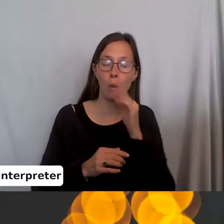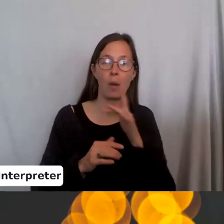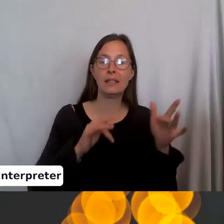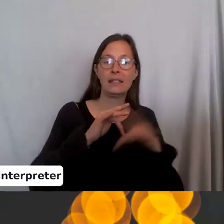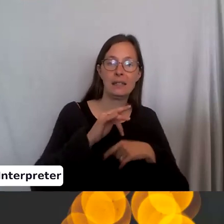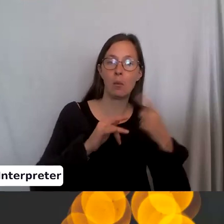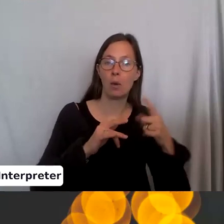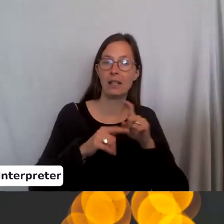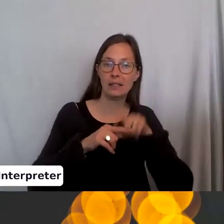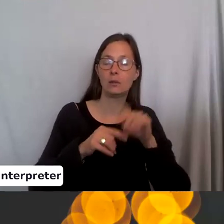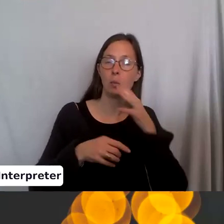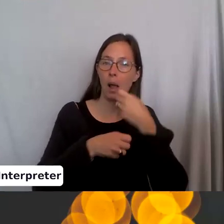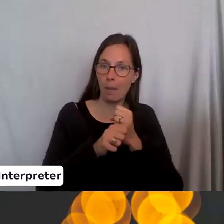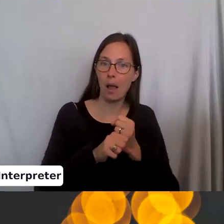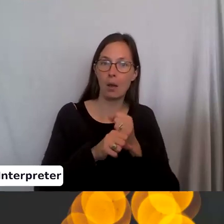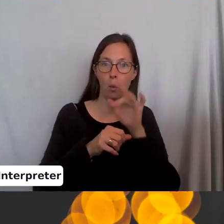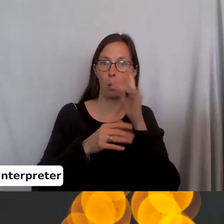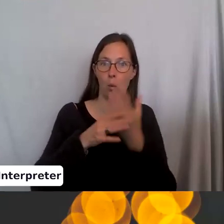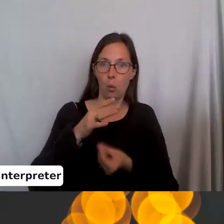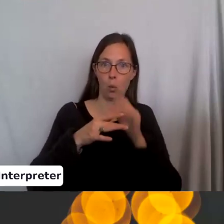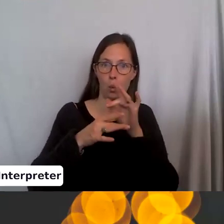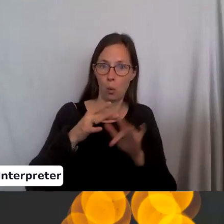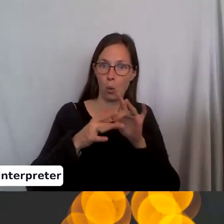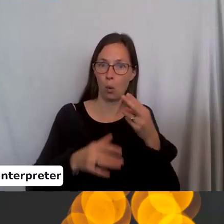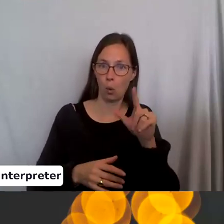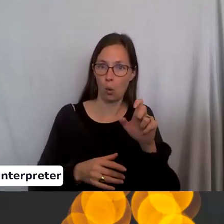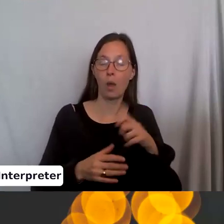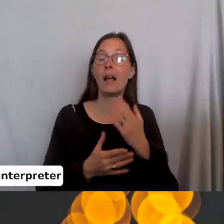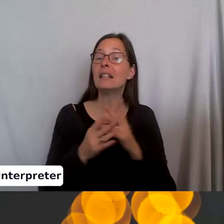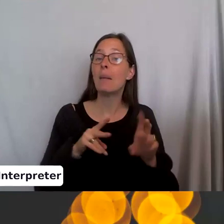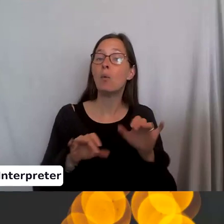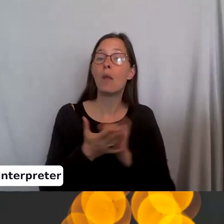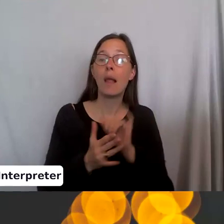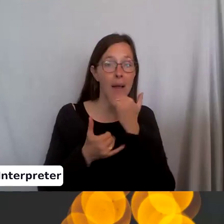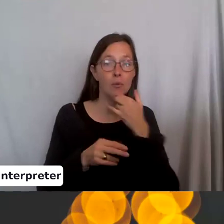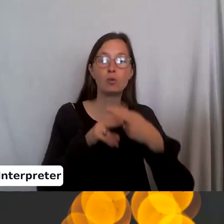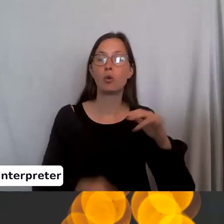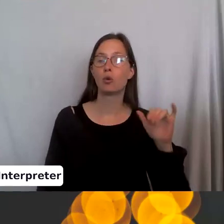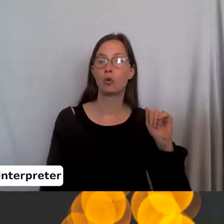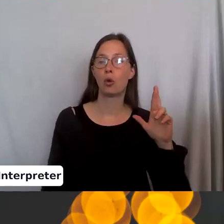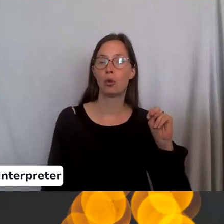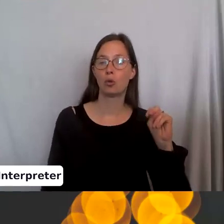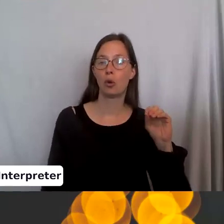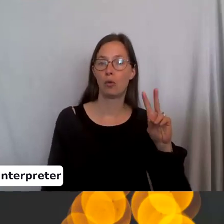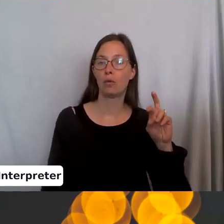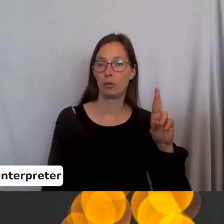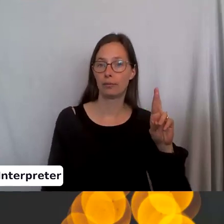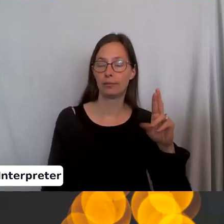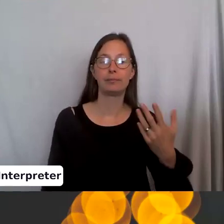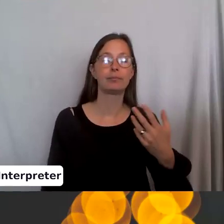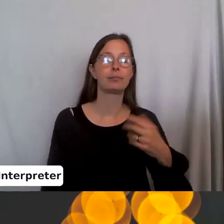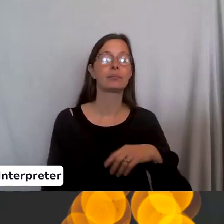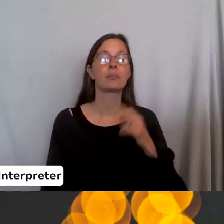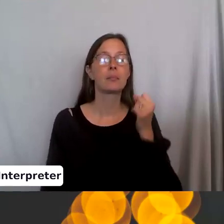like a hole or something. Um, some people do that by accident. It's called a yarn over. Um, but,